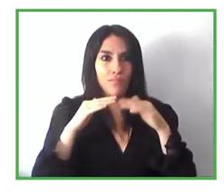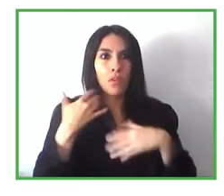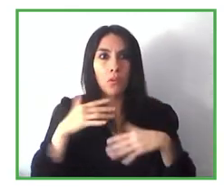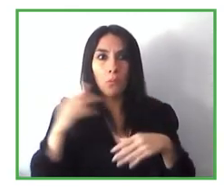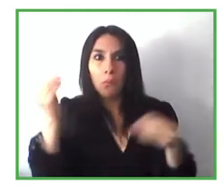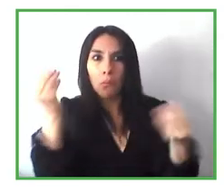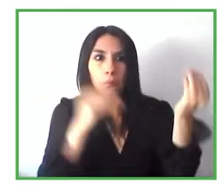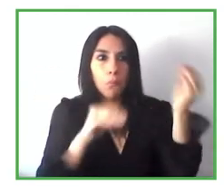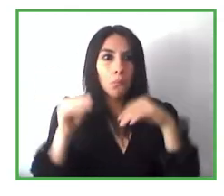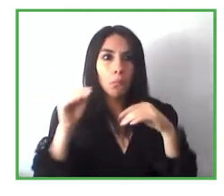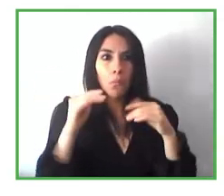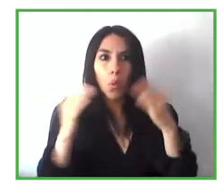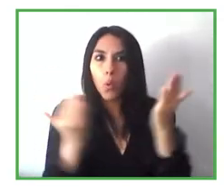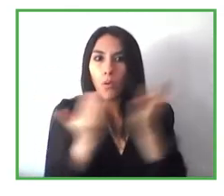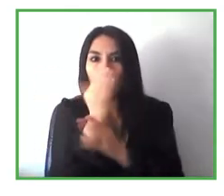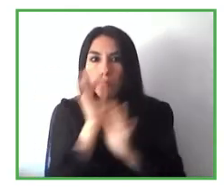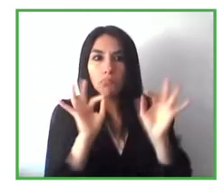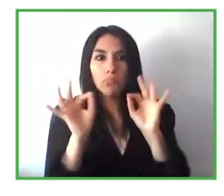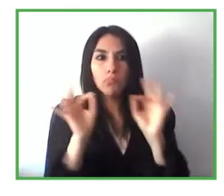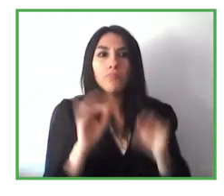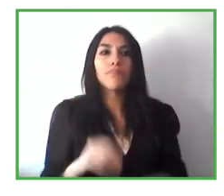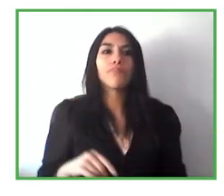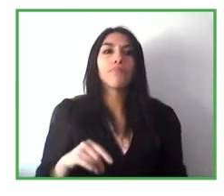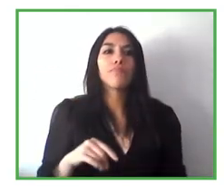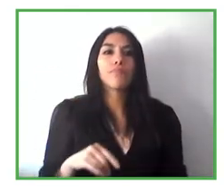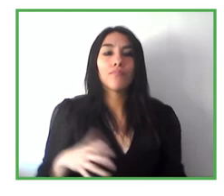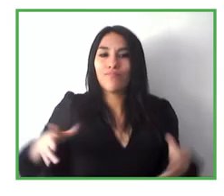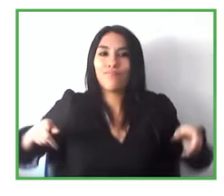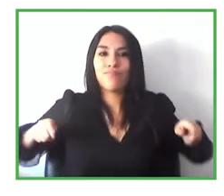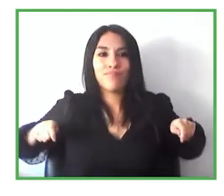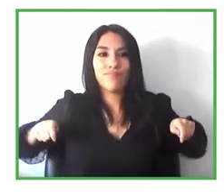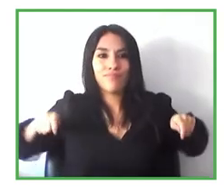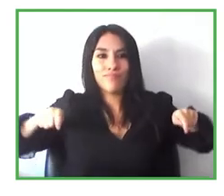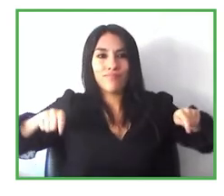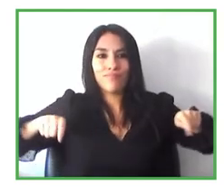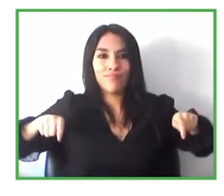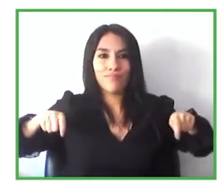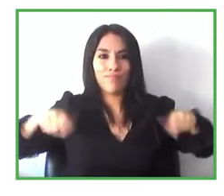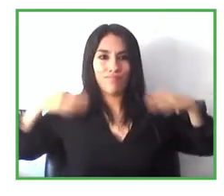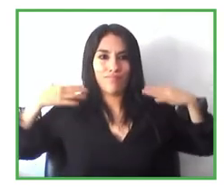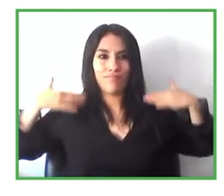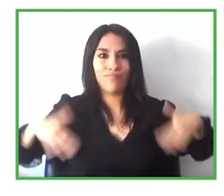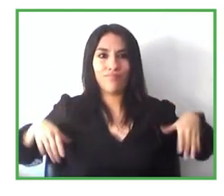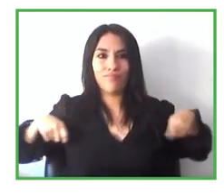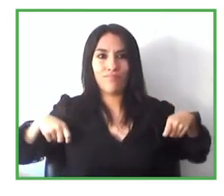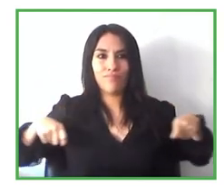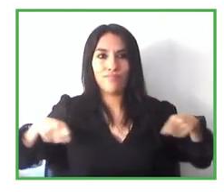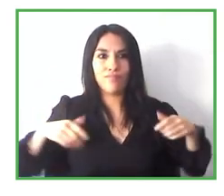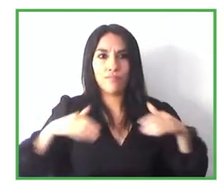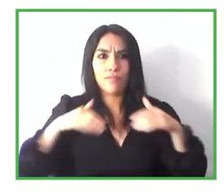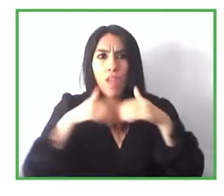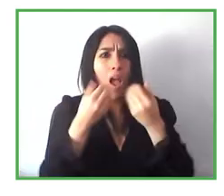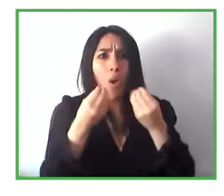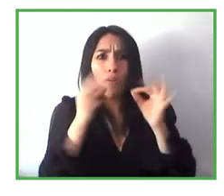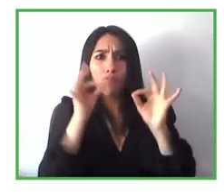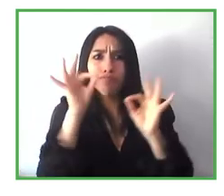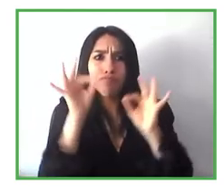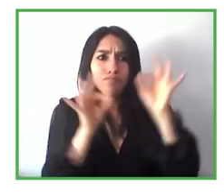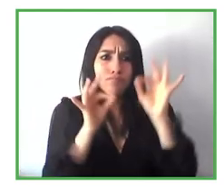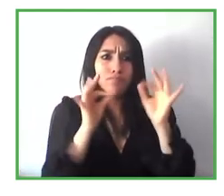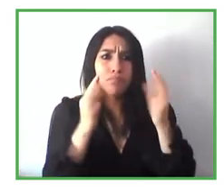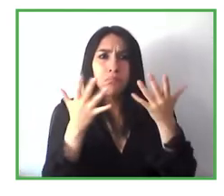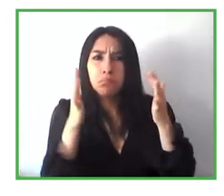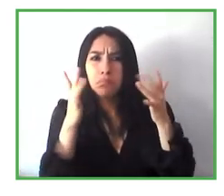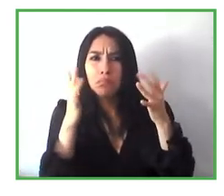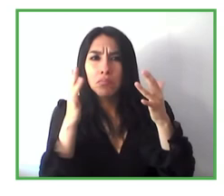are different sensors in in the sofas in the exterior sofas so that we can measure how ergonomic they are